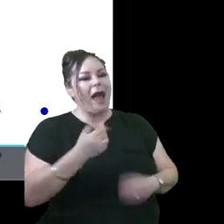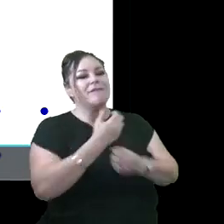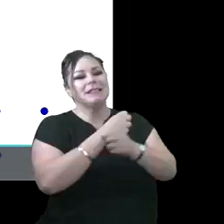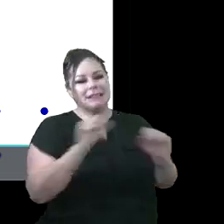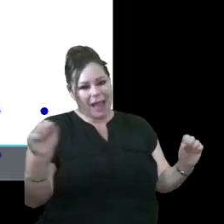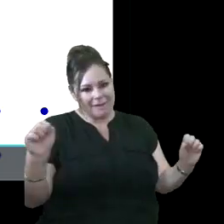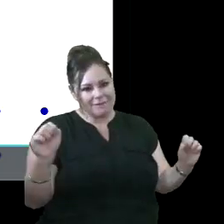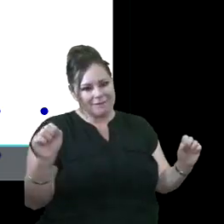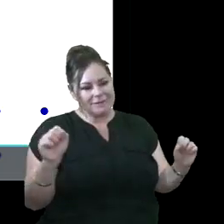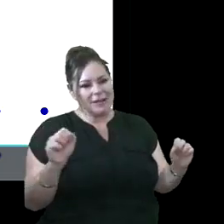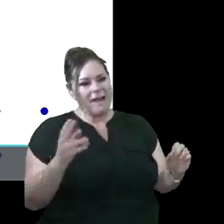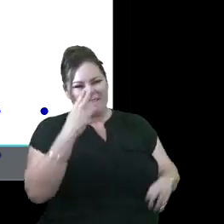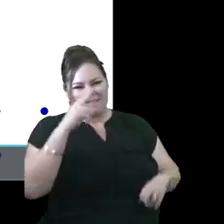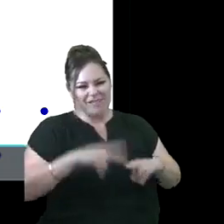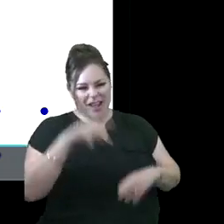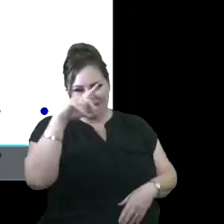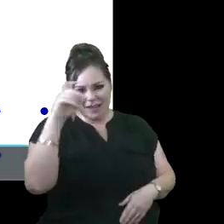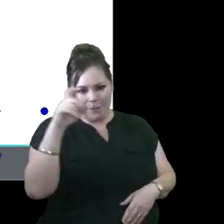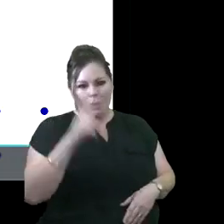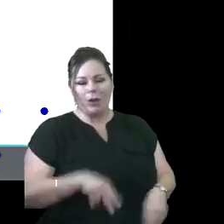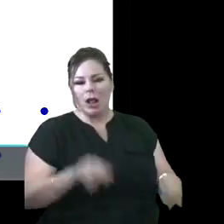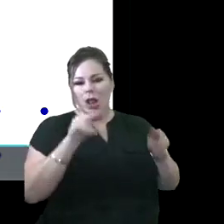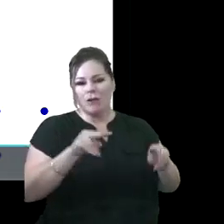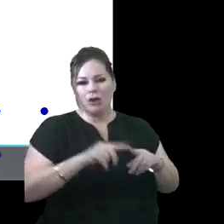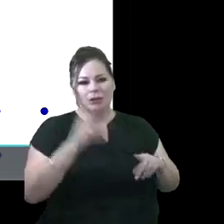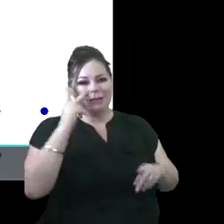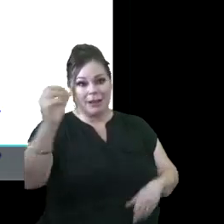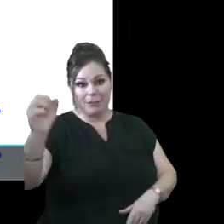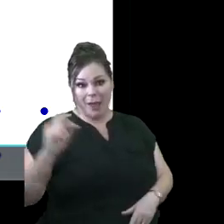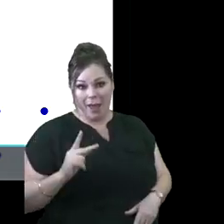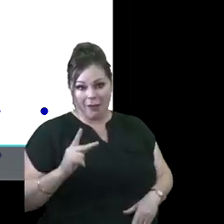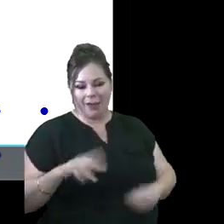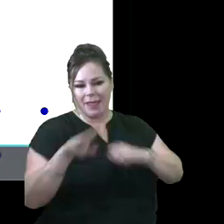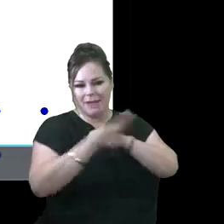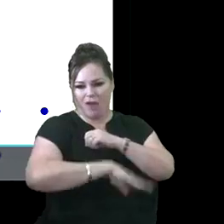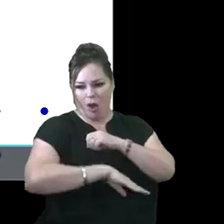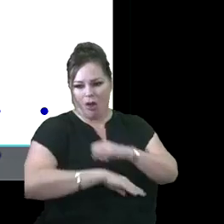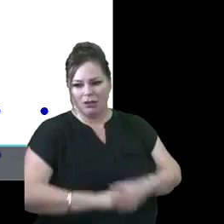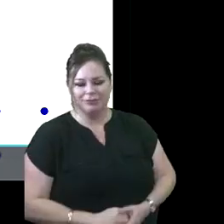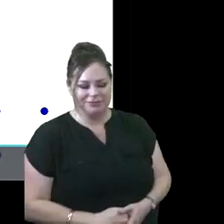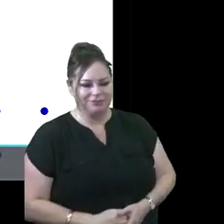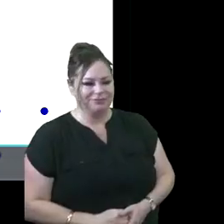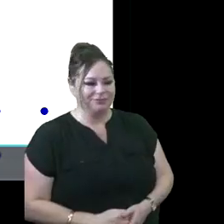safe and fun summer and we look forward to seeing them back in the fall.